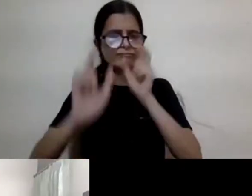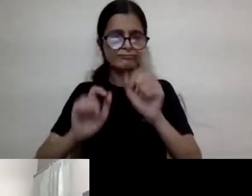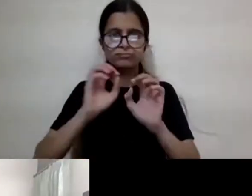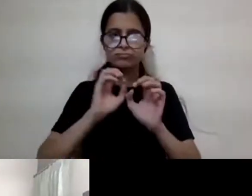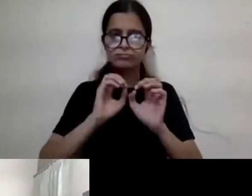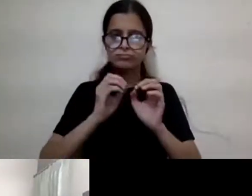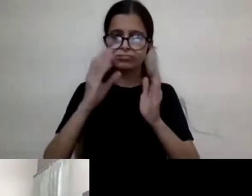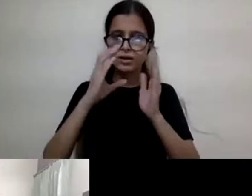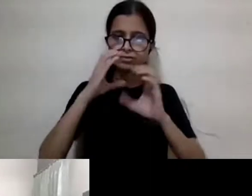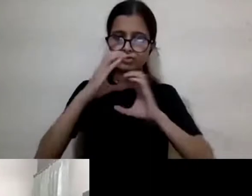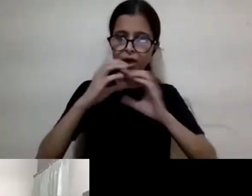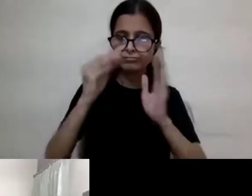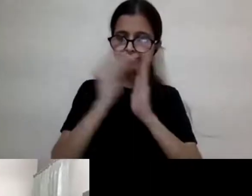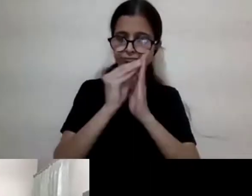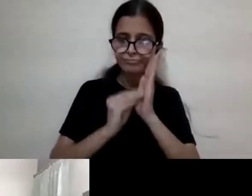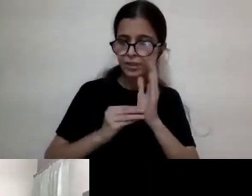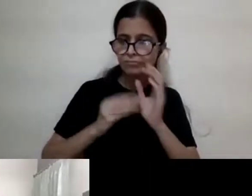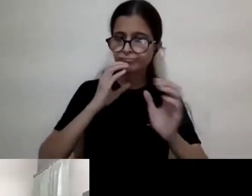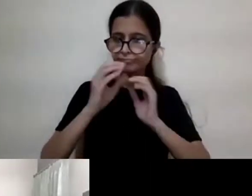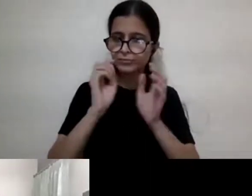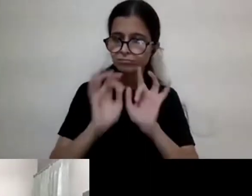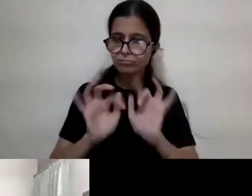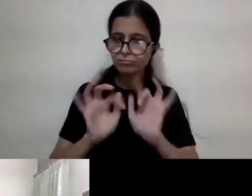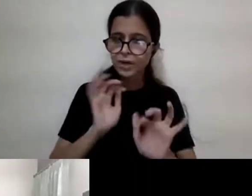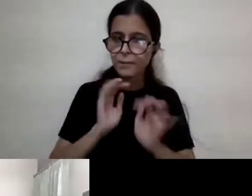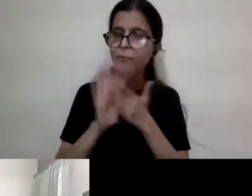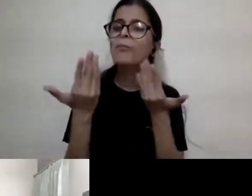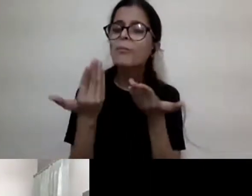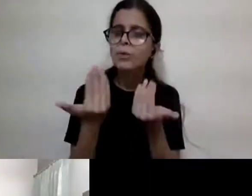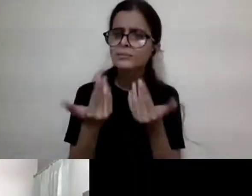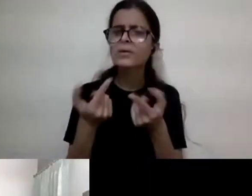hand button, which is available on Zoom, and we will